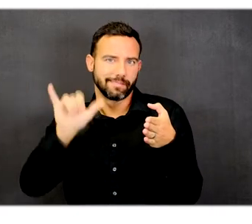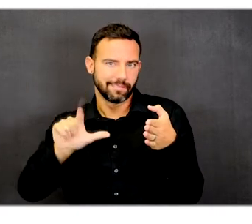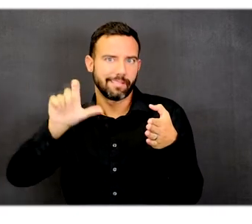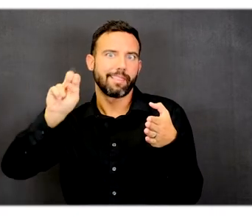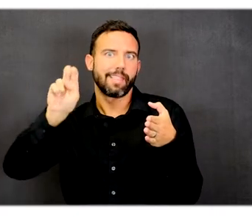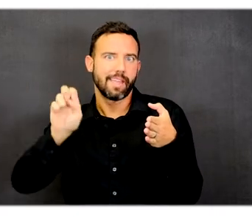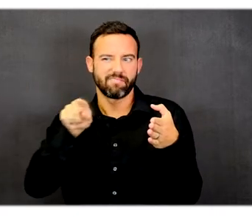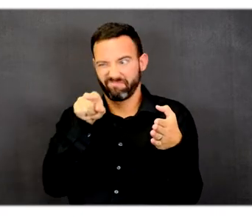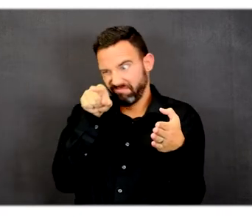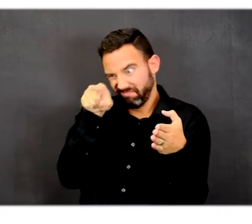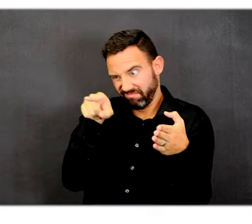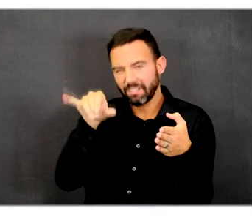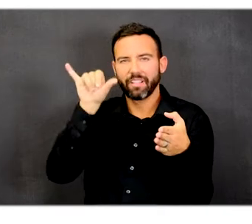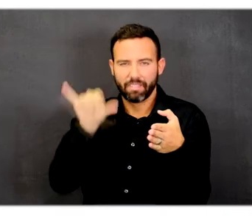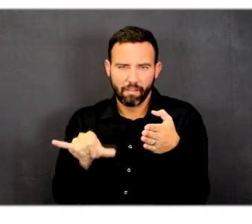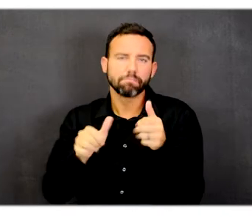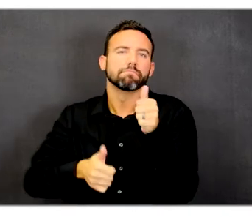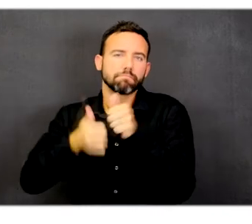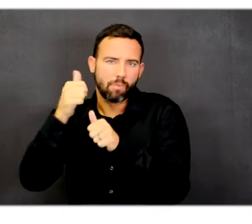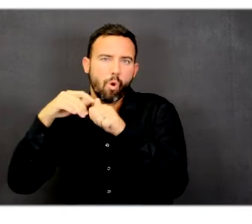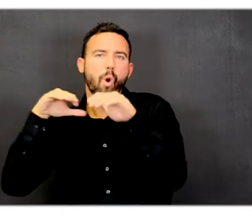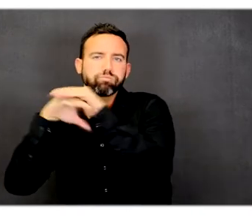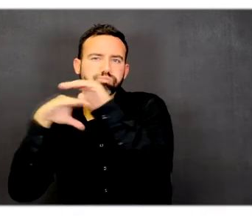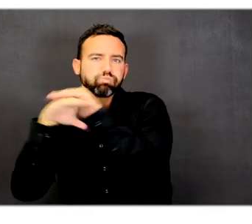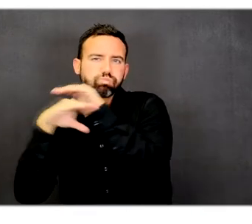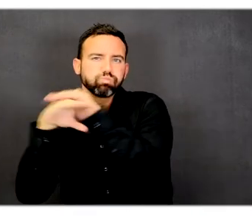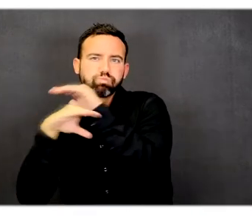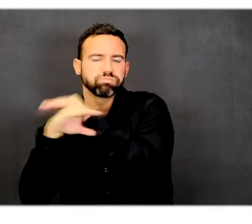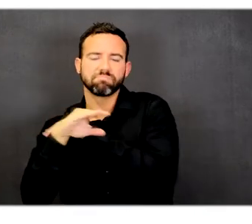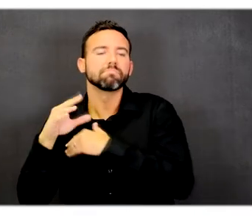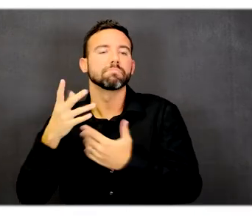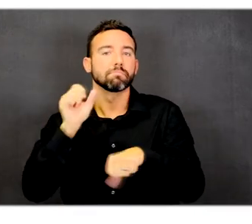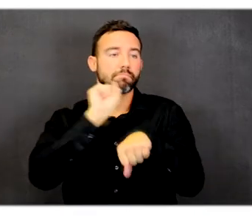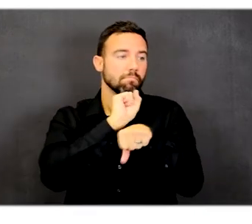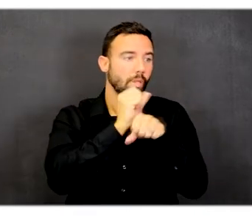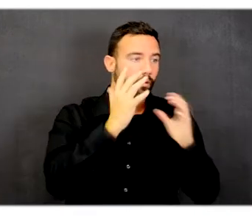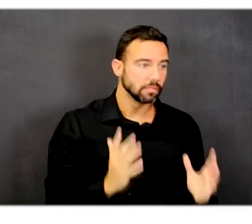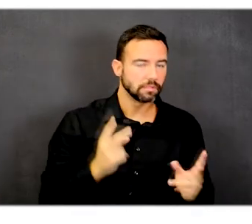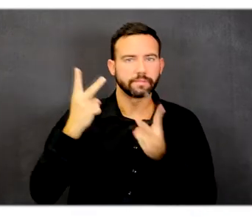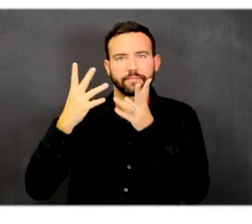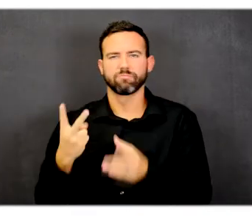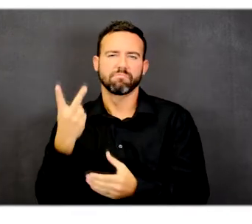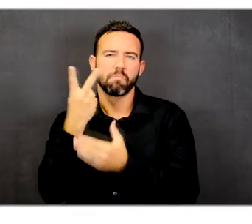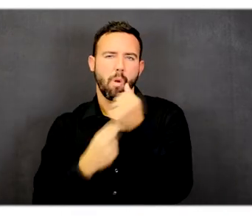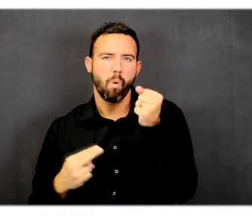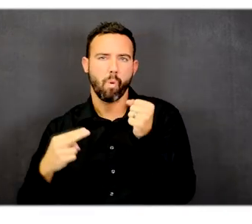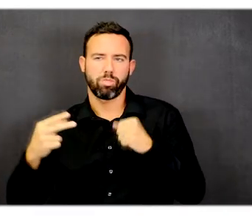Stastny Lane is the main entrance to the facility for both employees and visitors to the site.